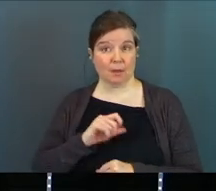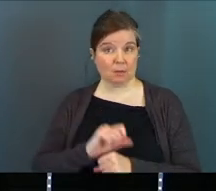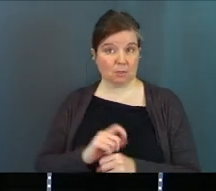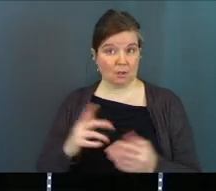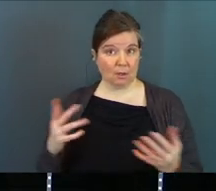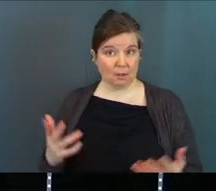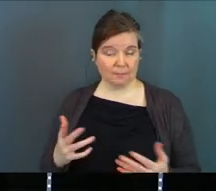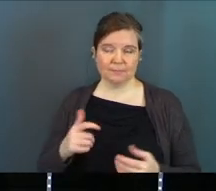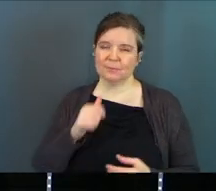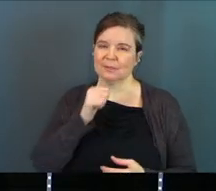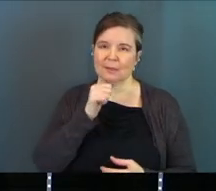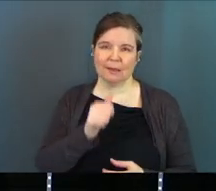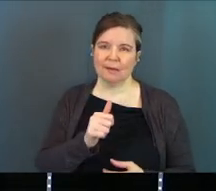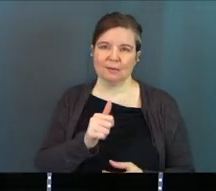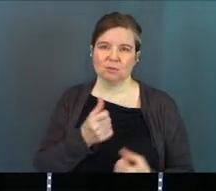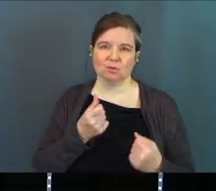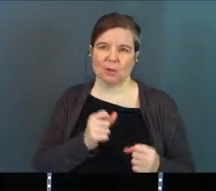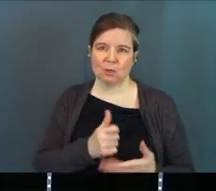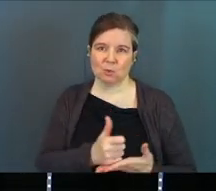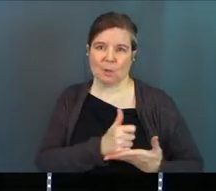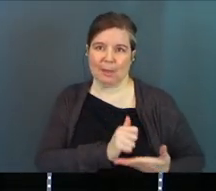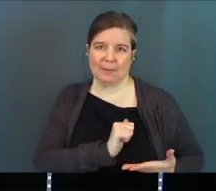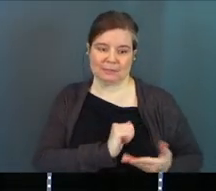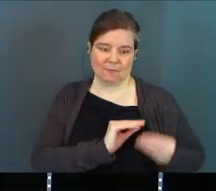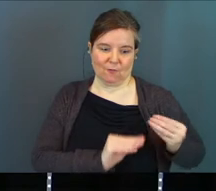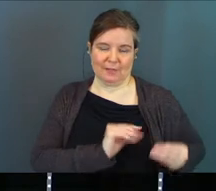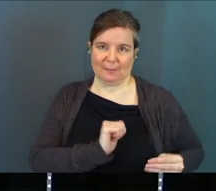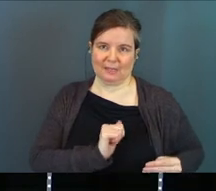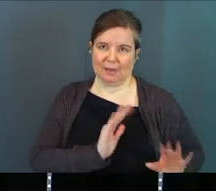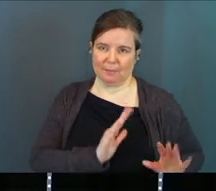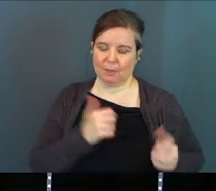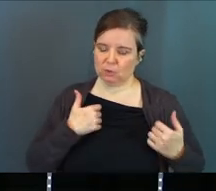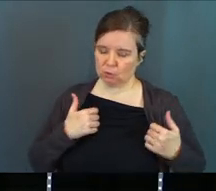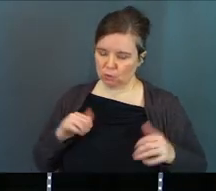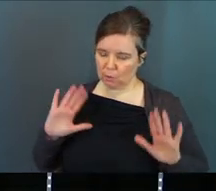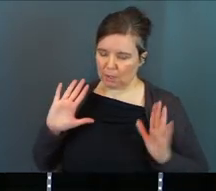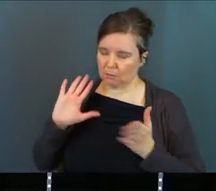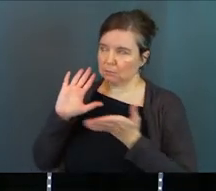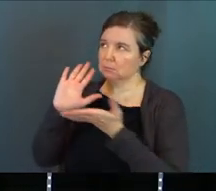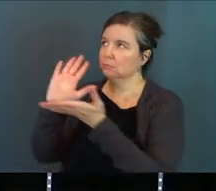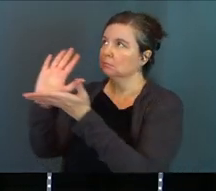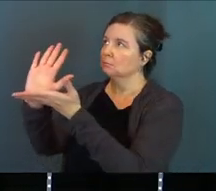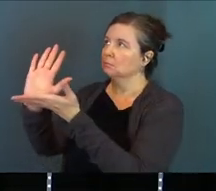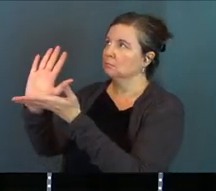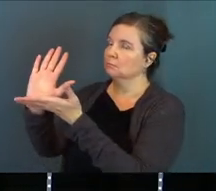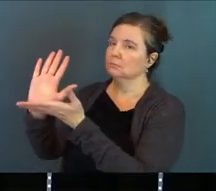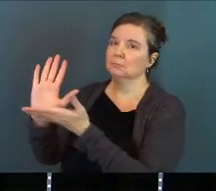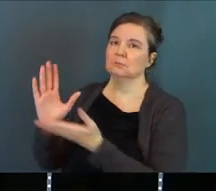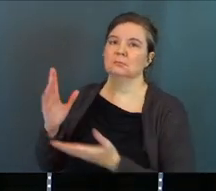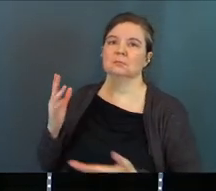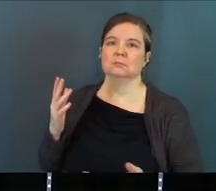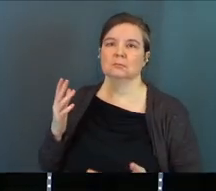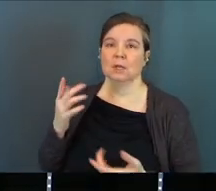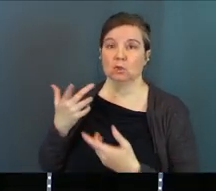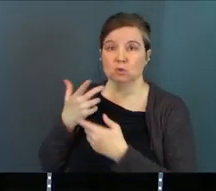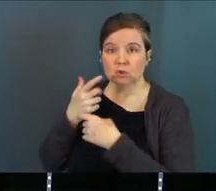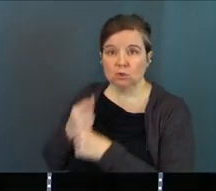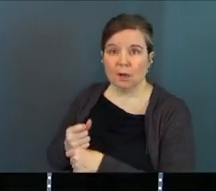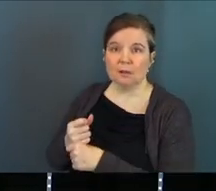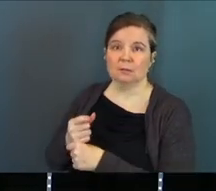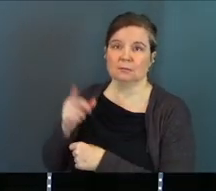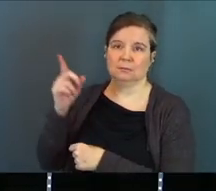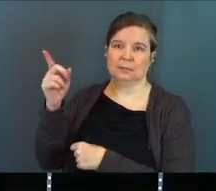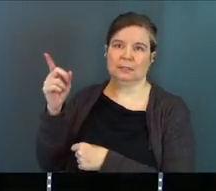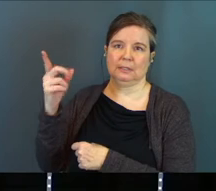job was not to try and help myself or fix myself, but just to surrender to Him, to surrender and to trust